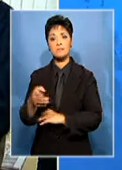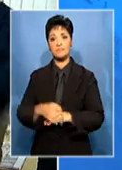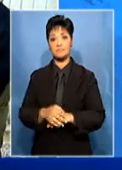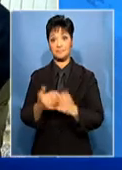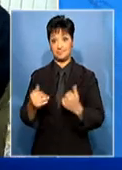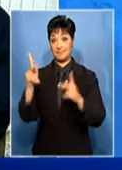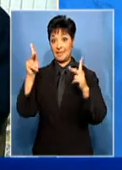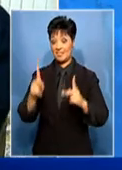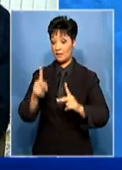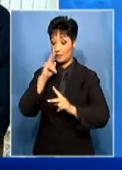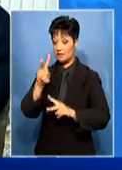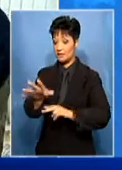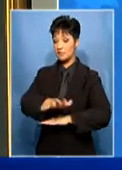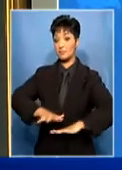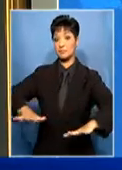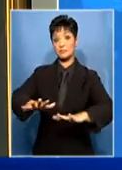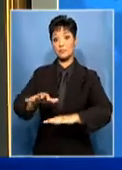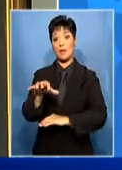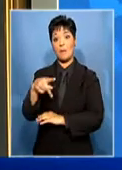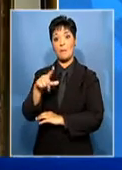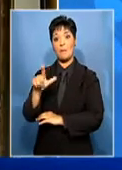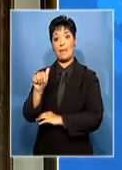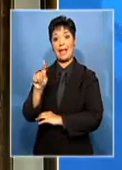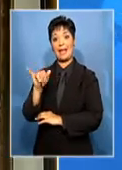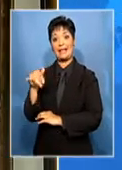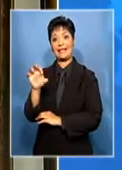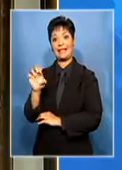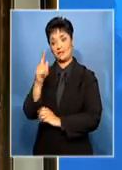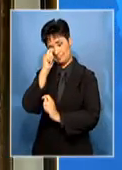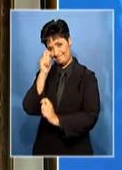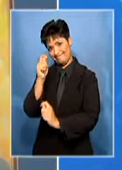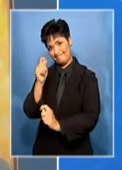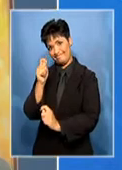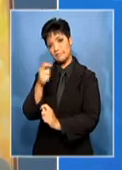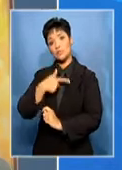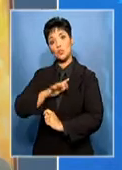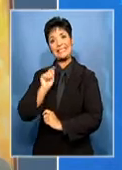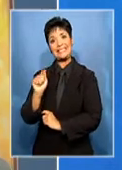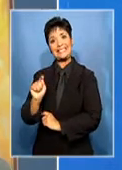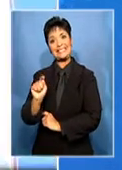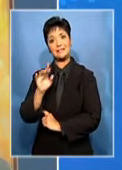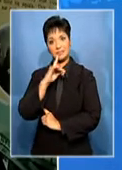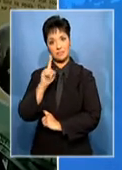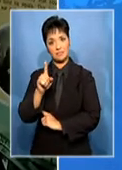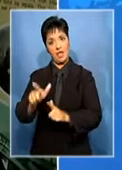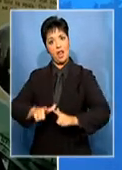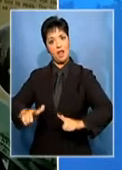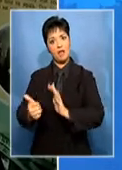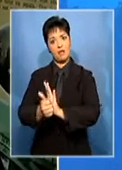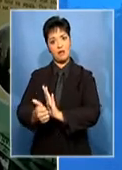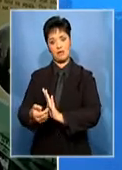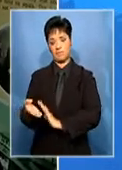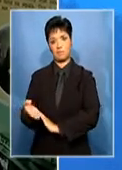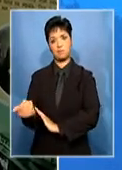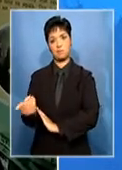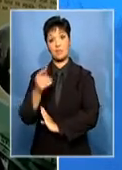The UNC Secretary General Saul Plakey. Helen Zillis says she wanted to pay tribute to Plakey as the chief opponent of the Land Act. It saw